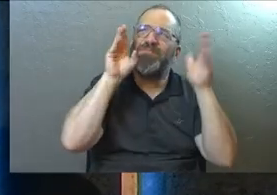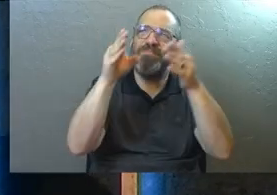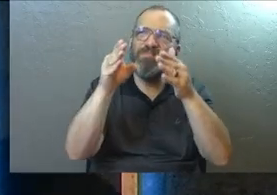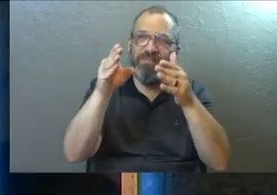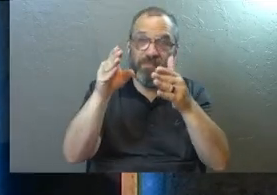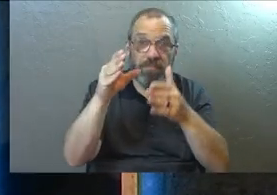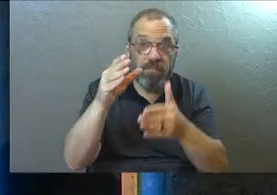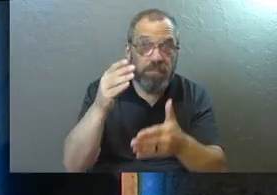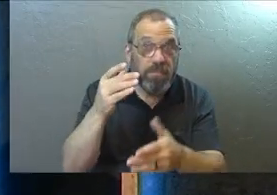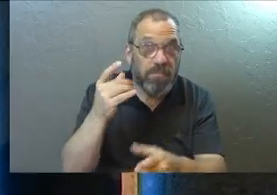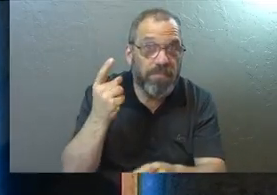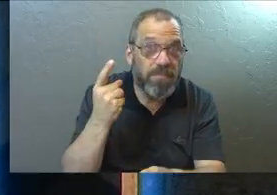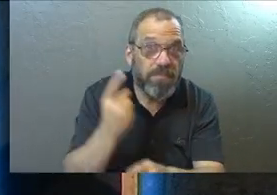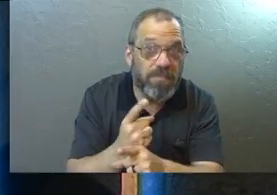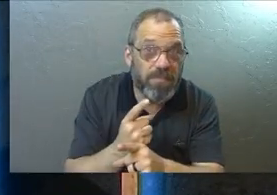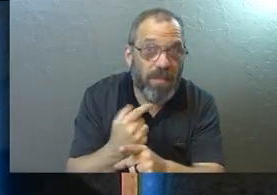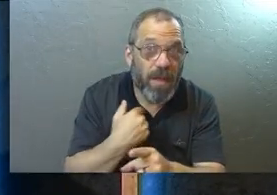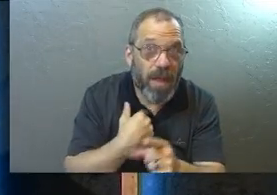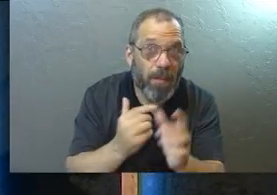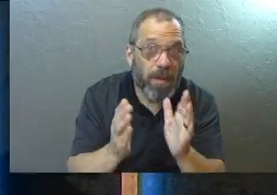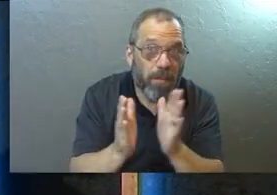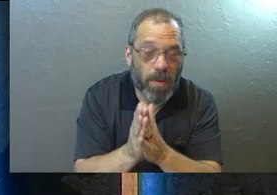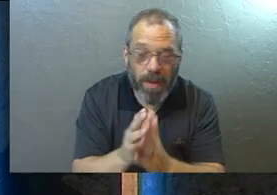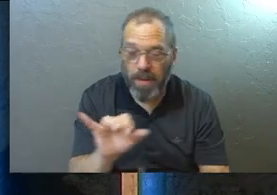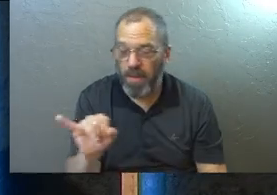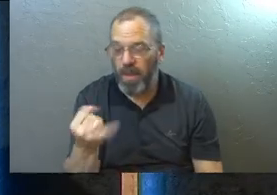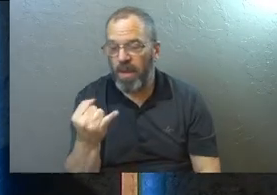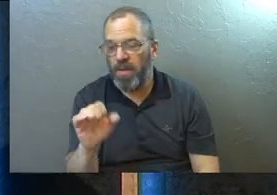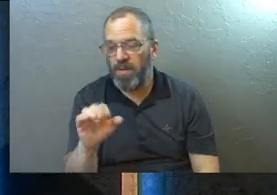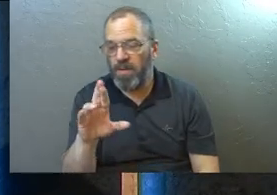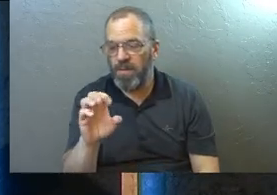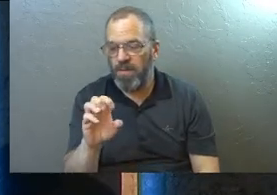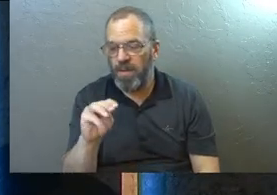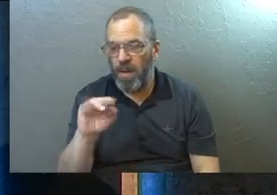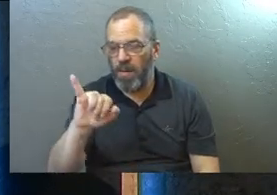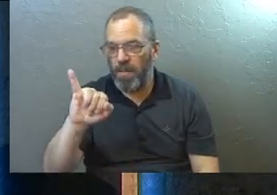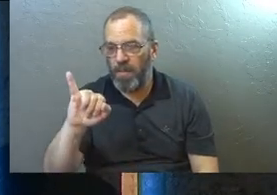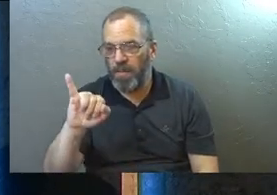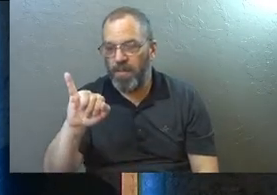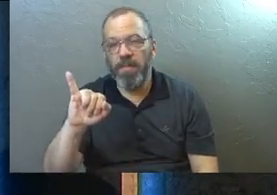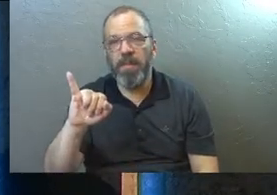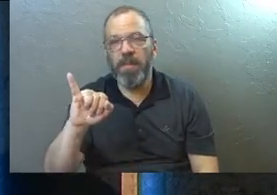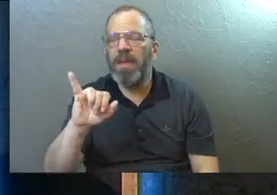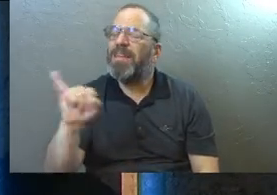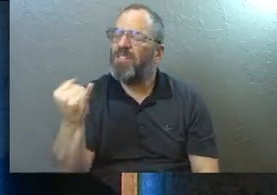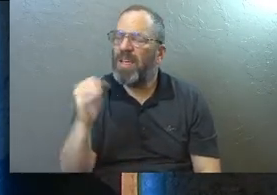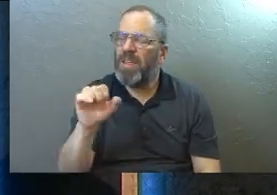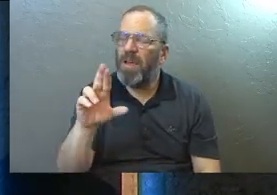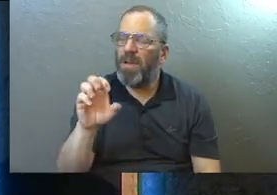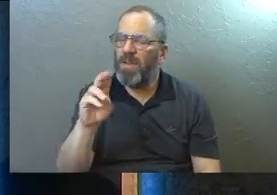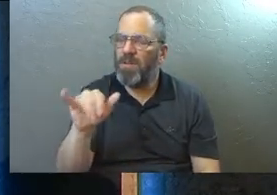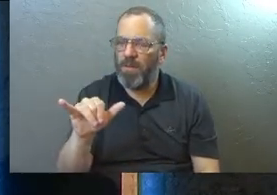Yes? I'm going to pray and then Jeremy's going to come up and he's going to walk us through communion together.